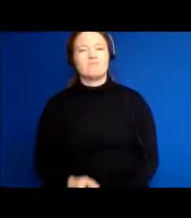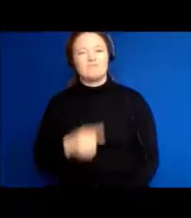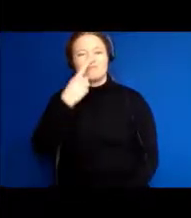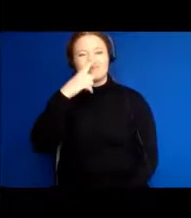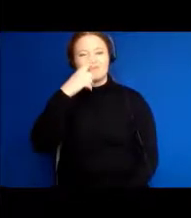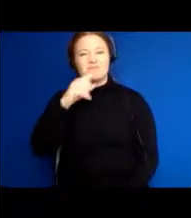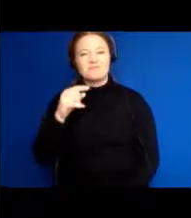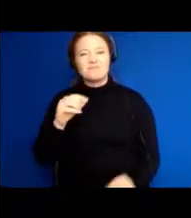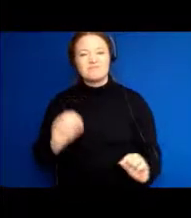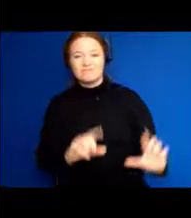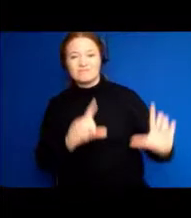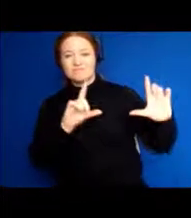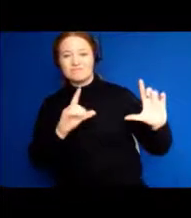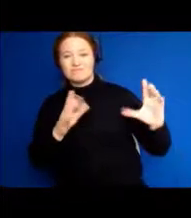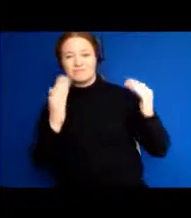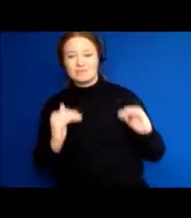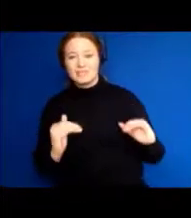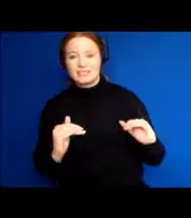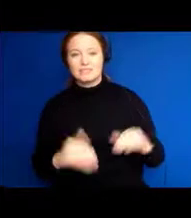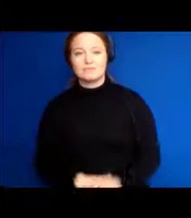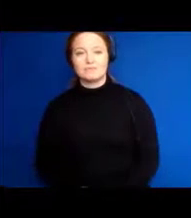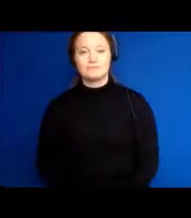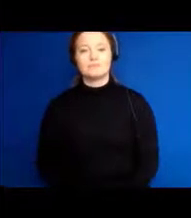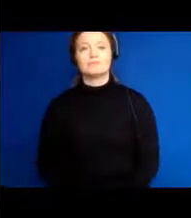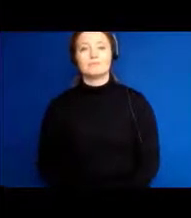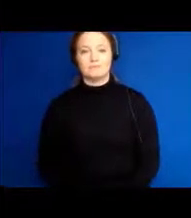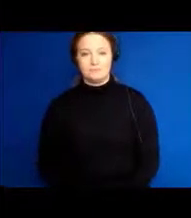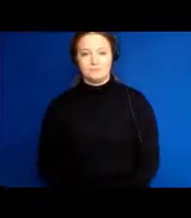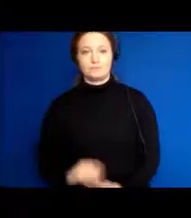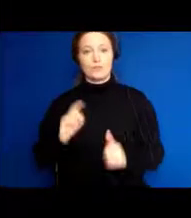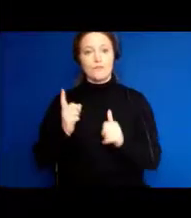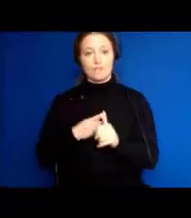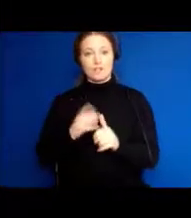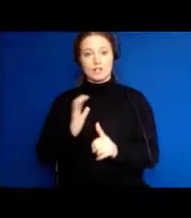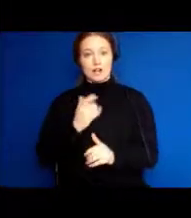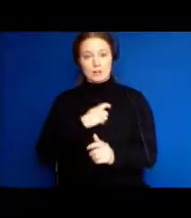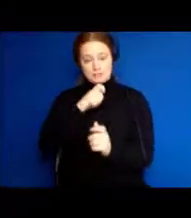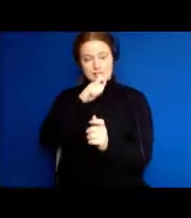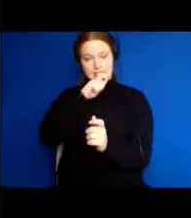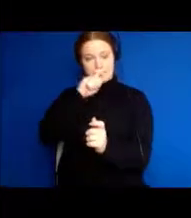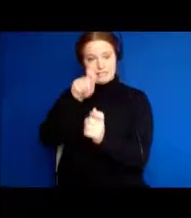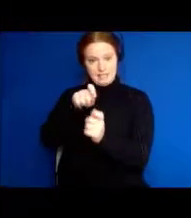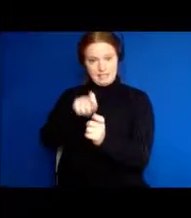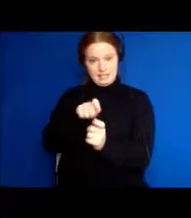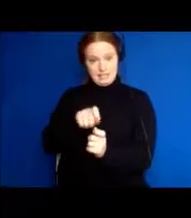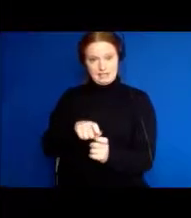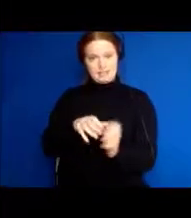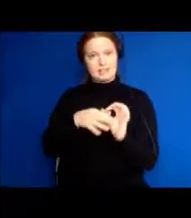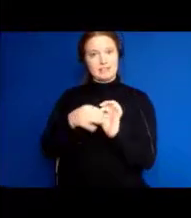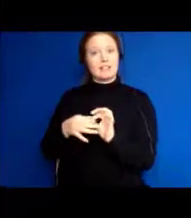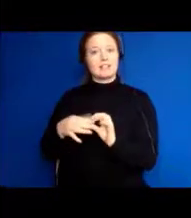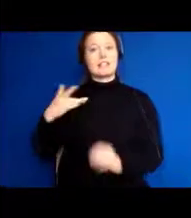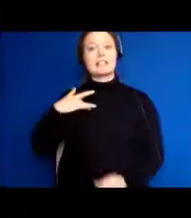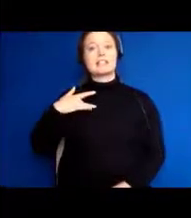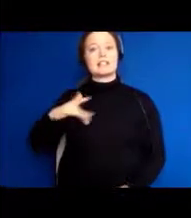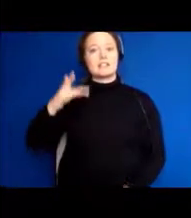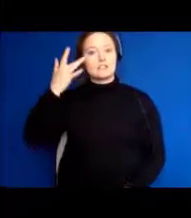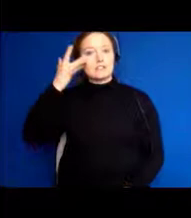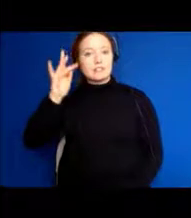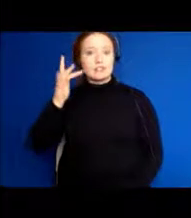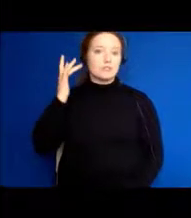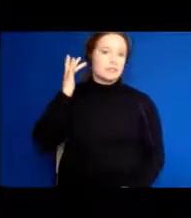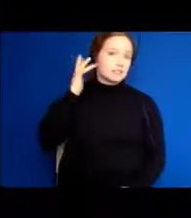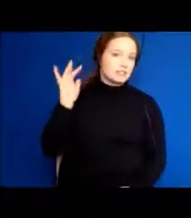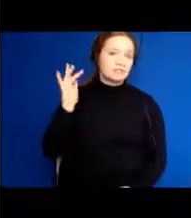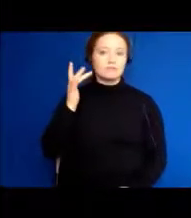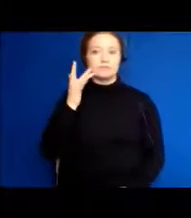There we go. Okay. So let's just get some details about sensory loss. And I'm sure this is not going to